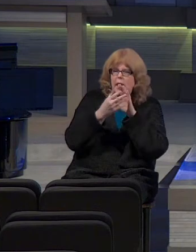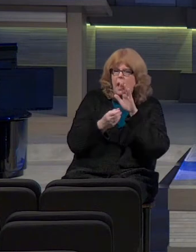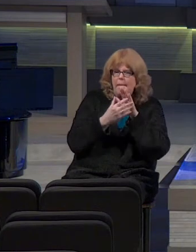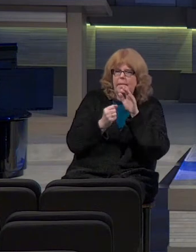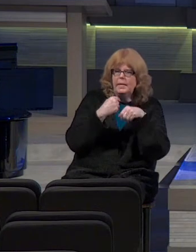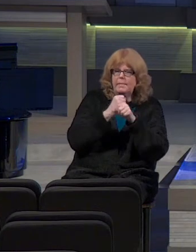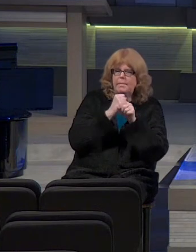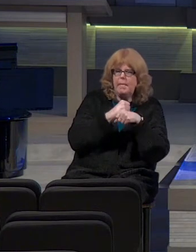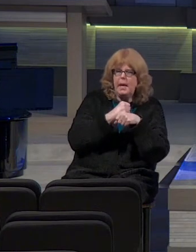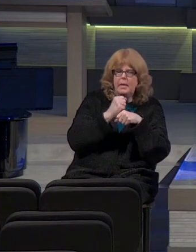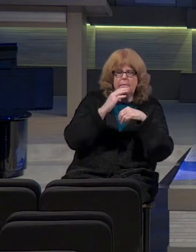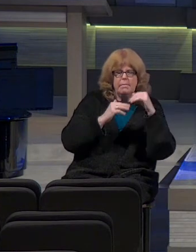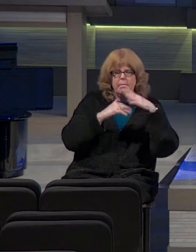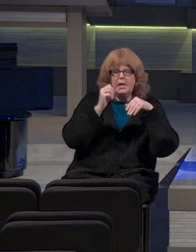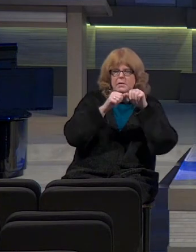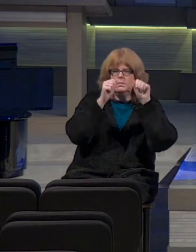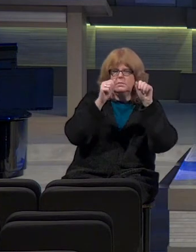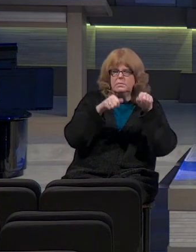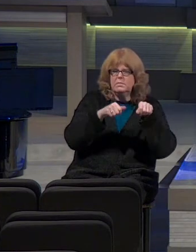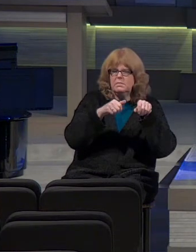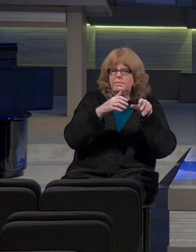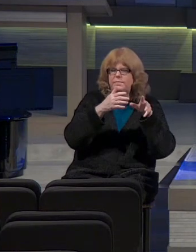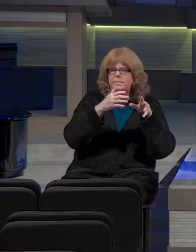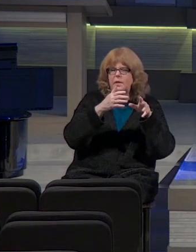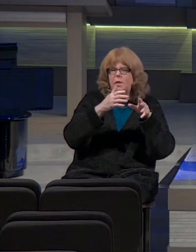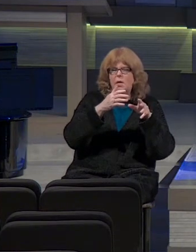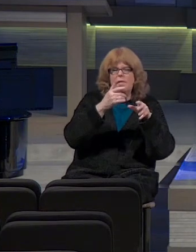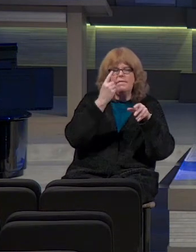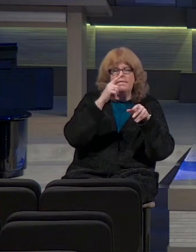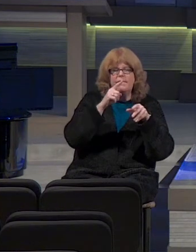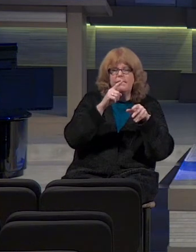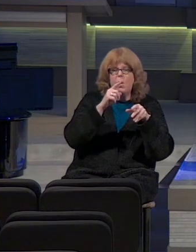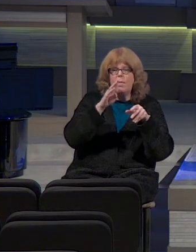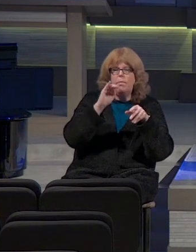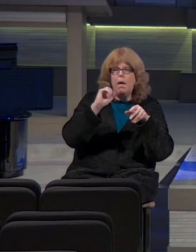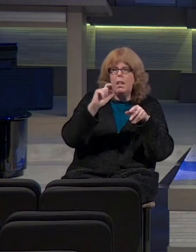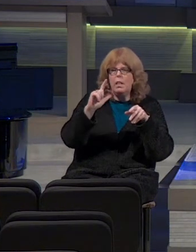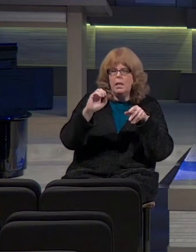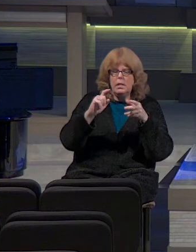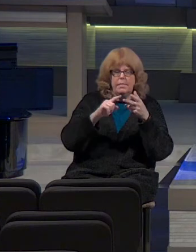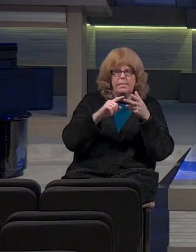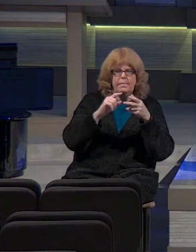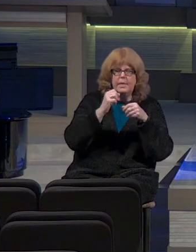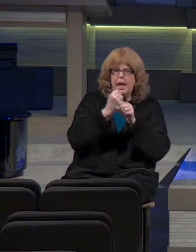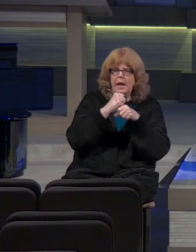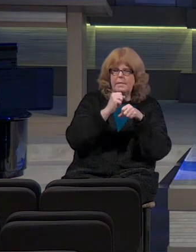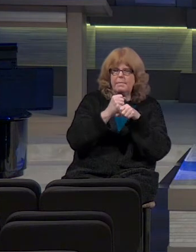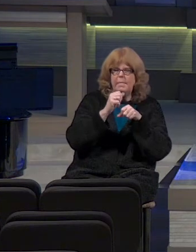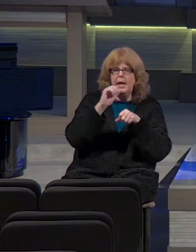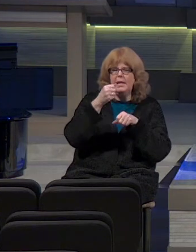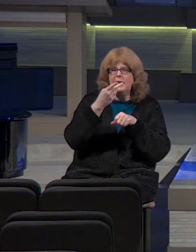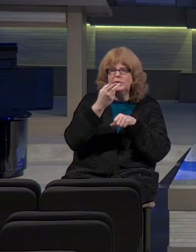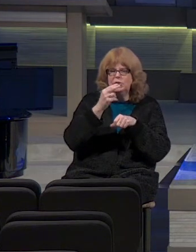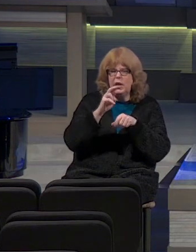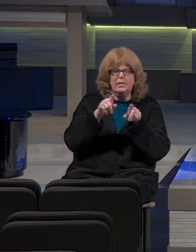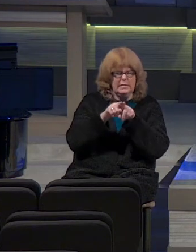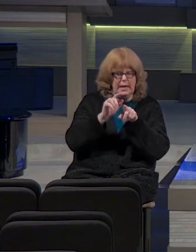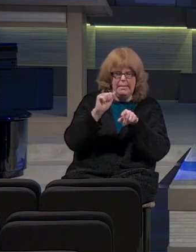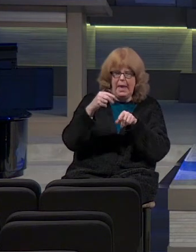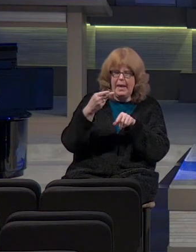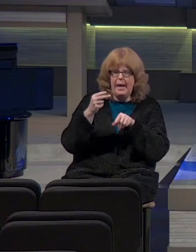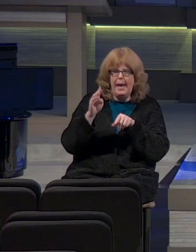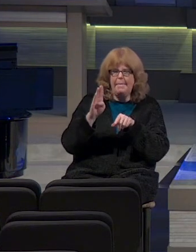Hezekiah, his father, had destroyed. He erected the altars for Baal and made an Asherah as Ahab, king of Israel, had done.